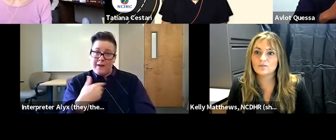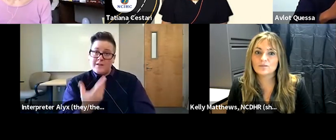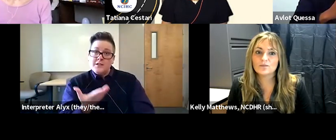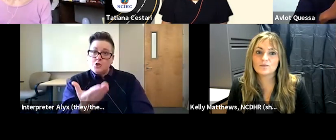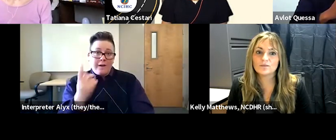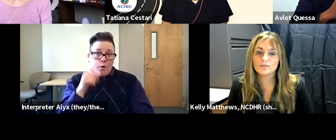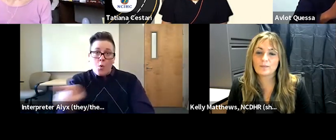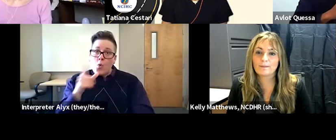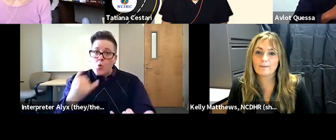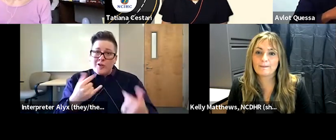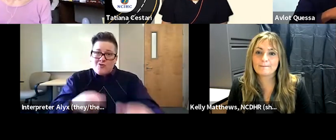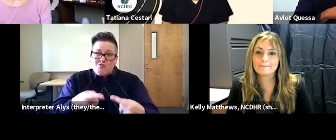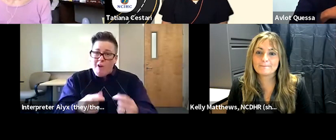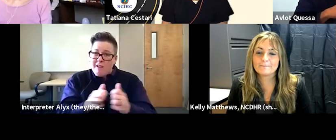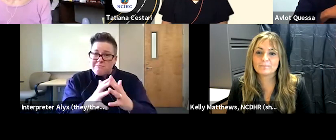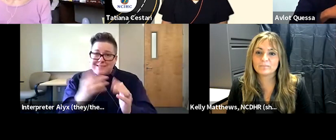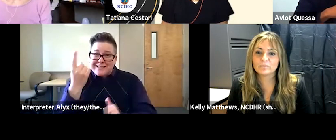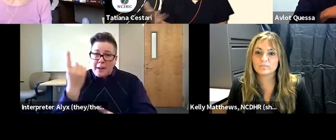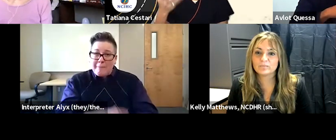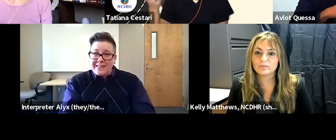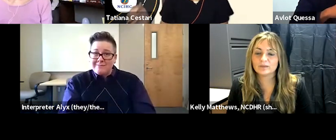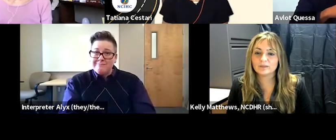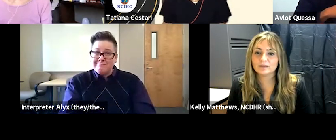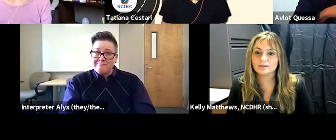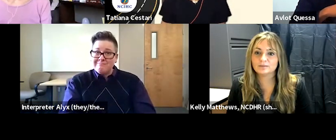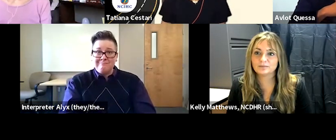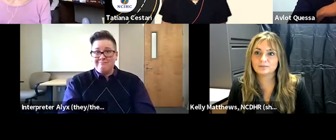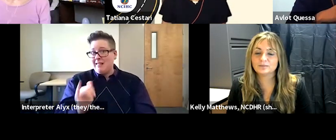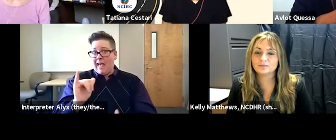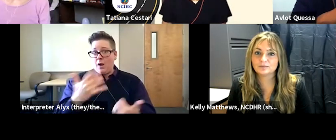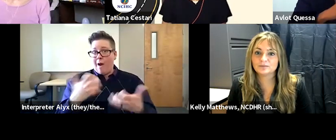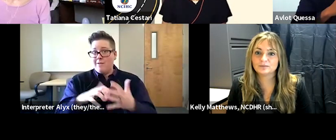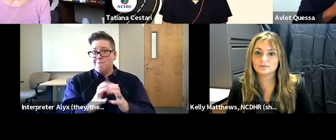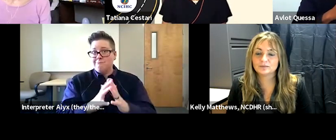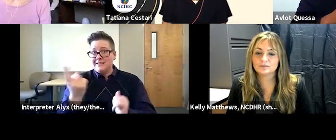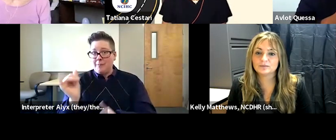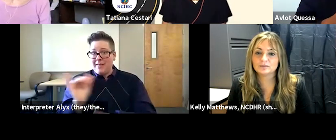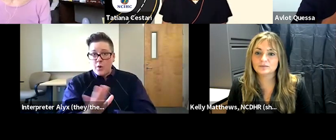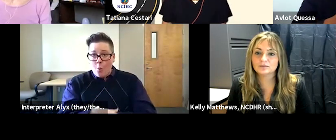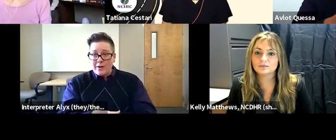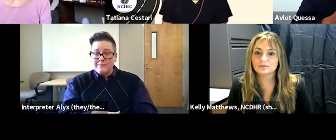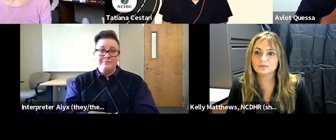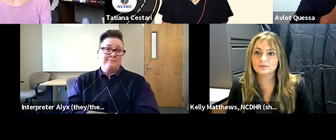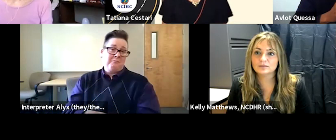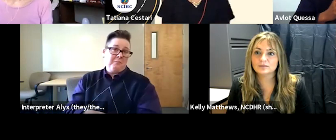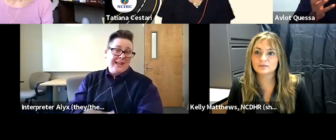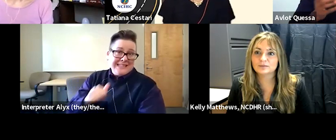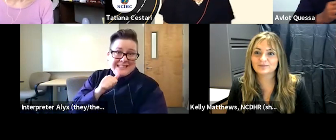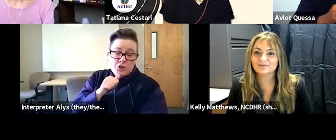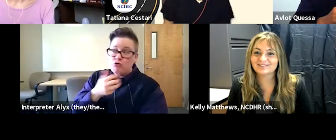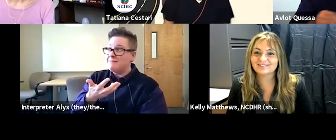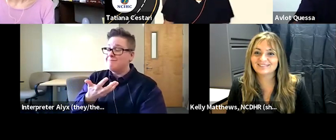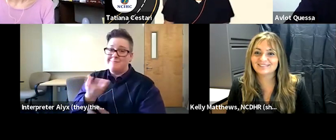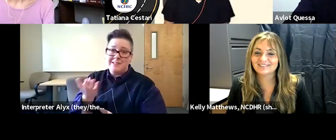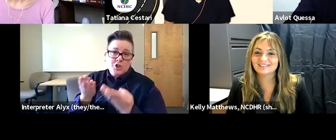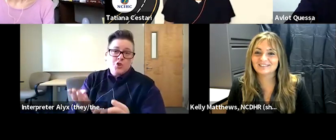for those who are trying to start programs like yours for example any suggestion any secrets i think one